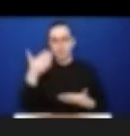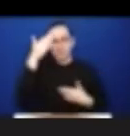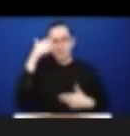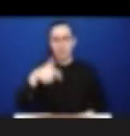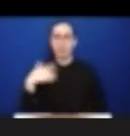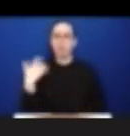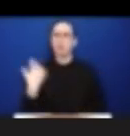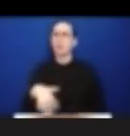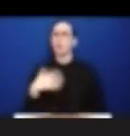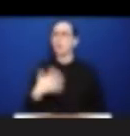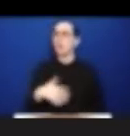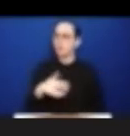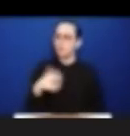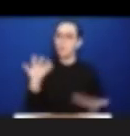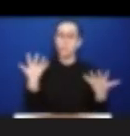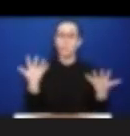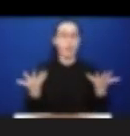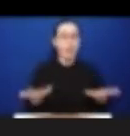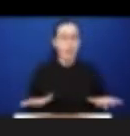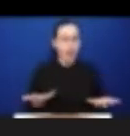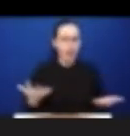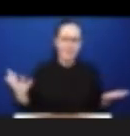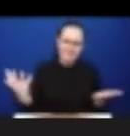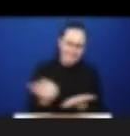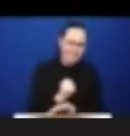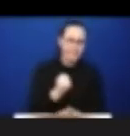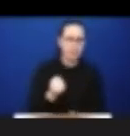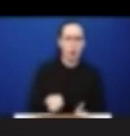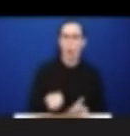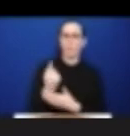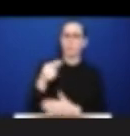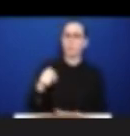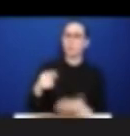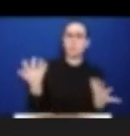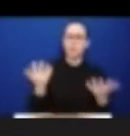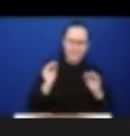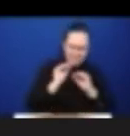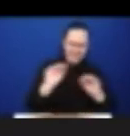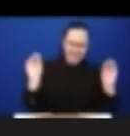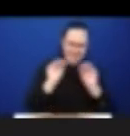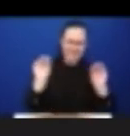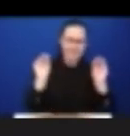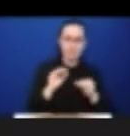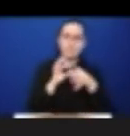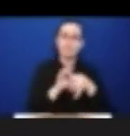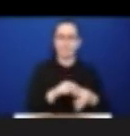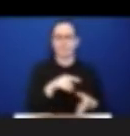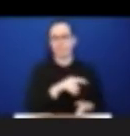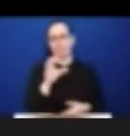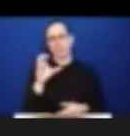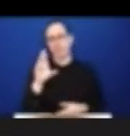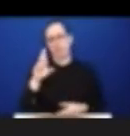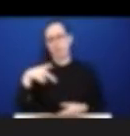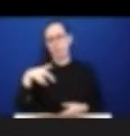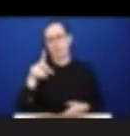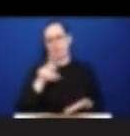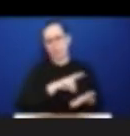CRPD with families. With a world that has struggled with disinformation,